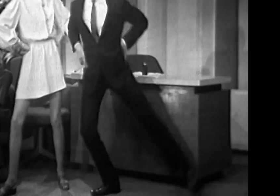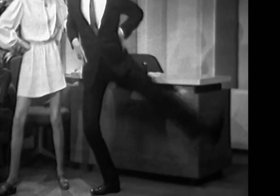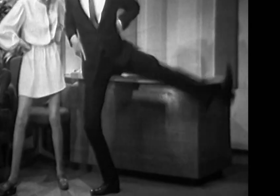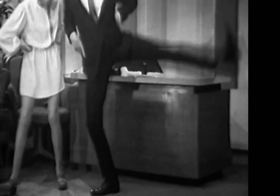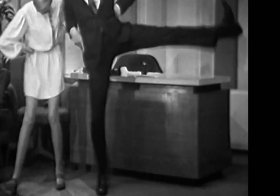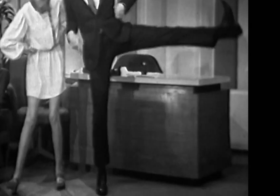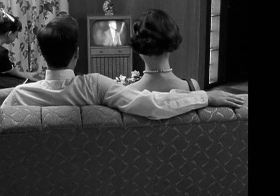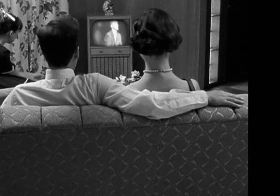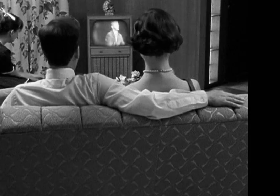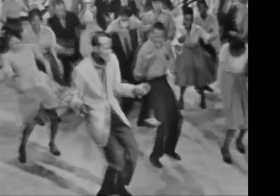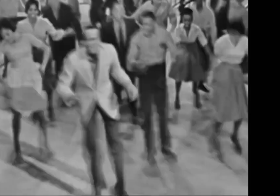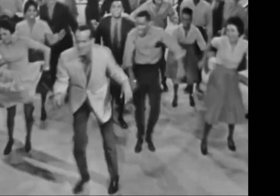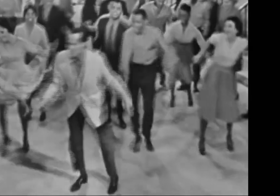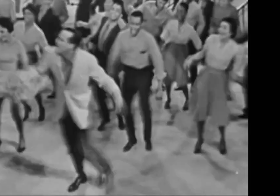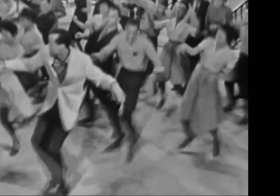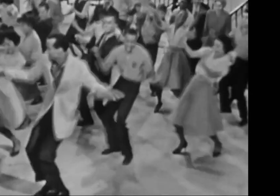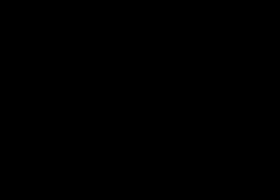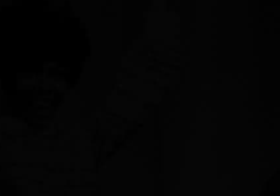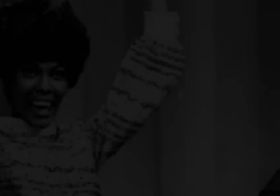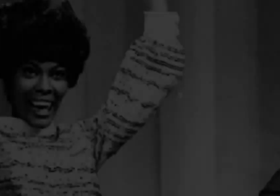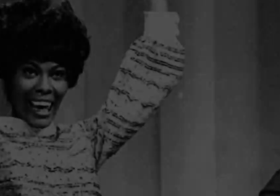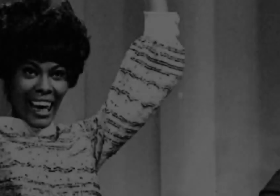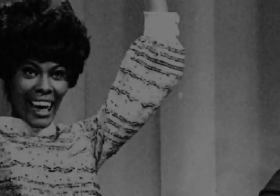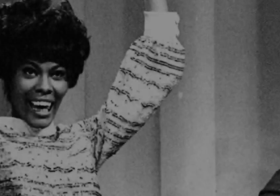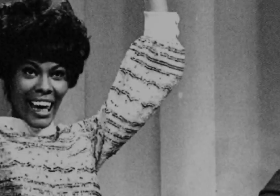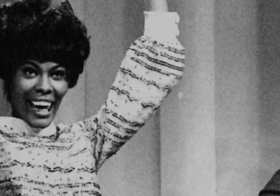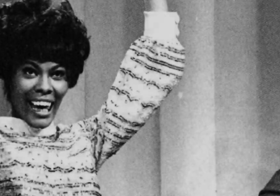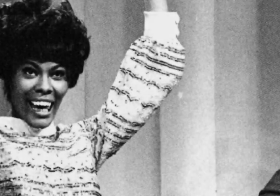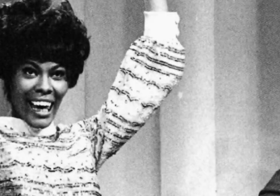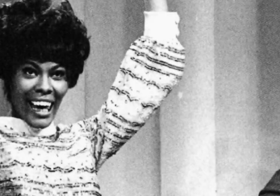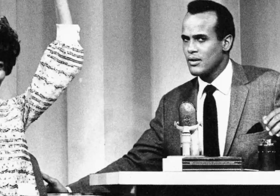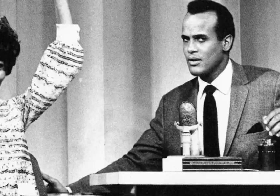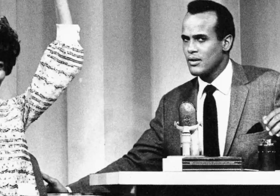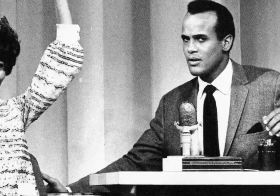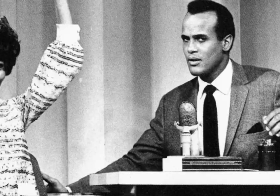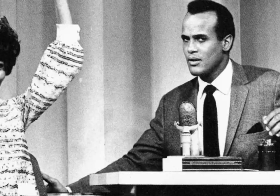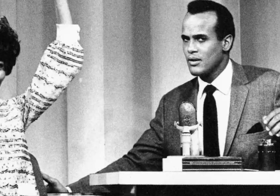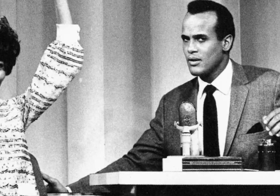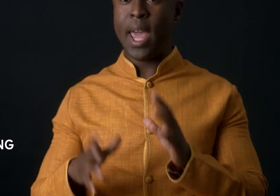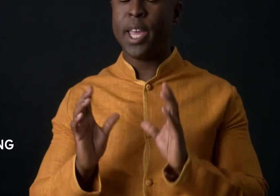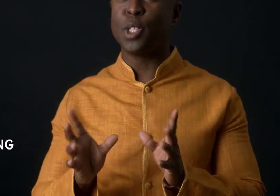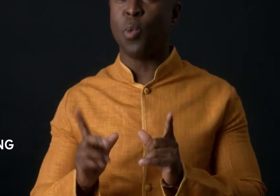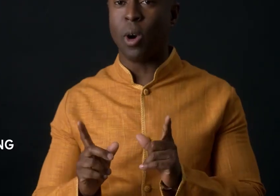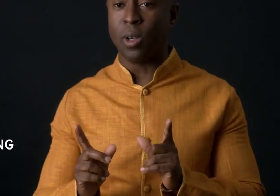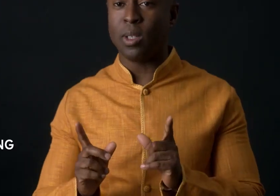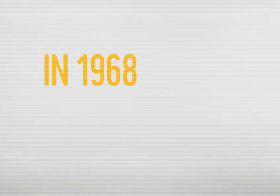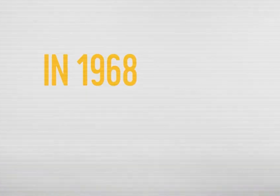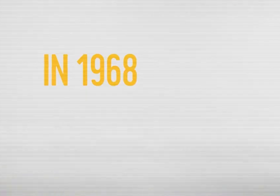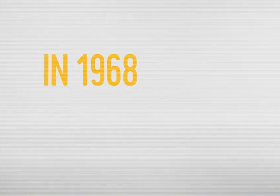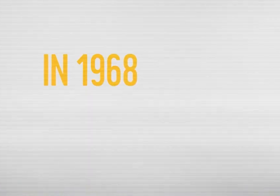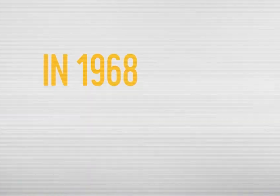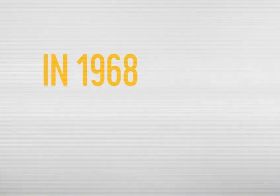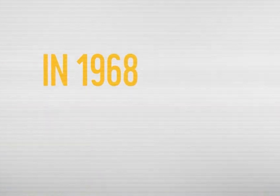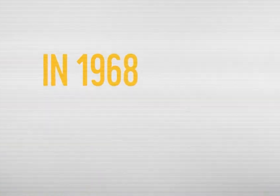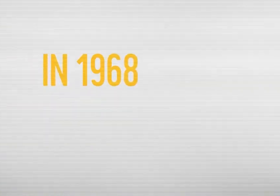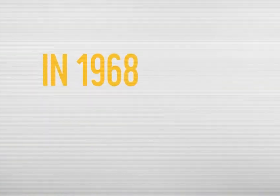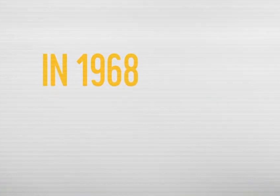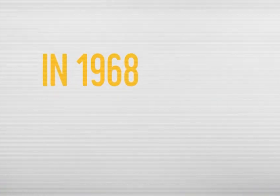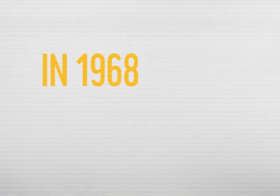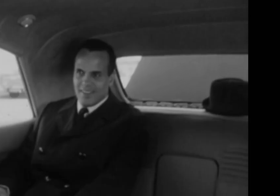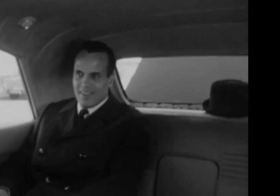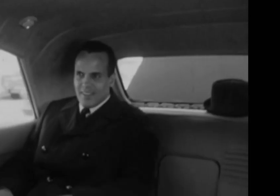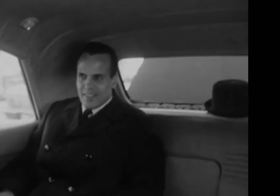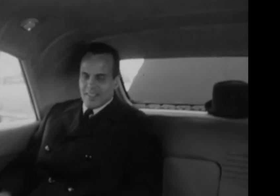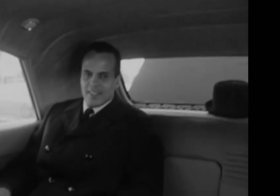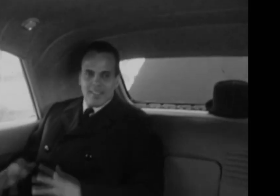Belafondi takes an existing white institution and he turns it into something that represents his world. There are many sides